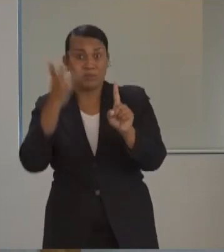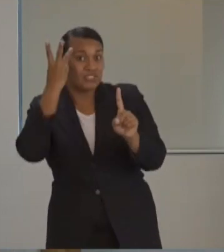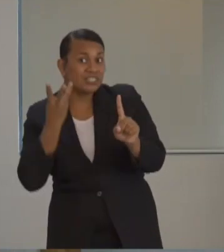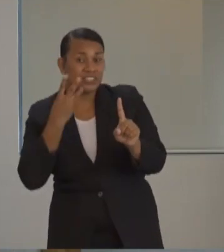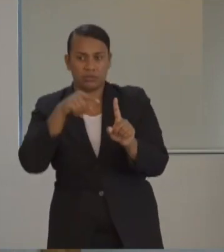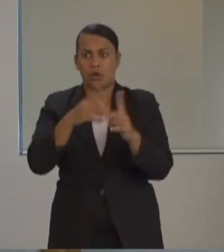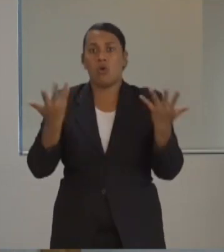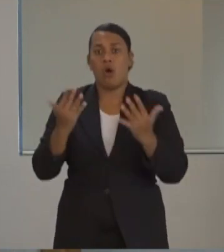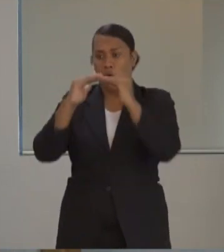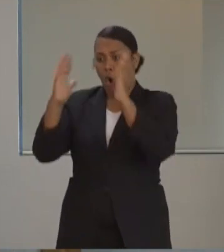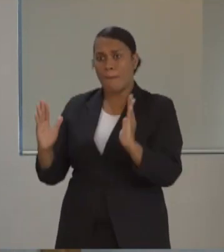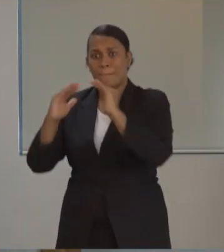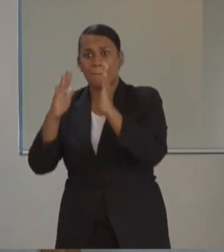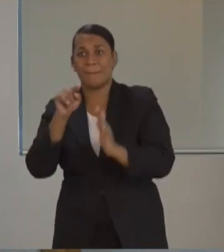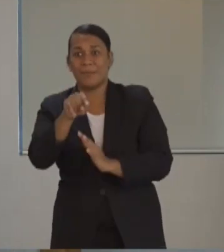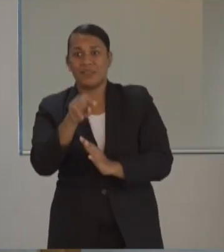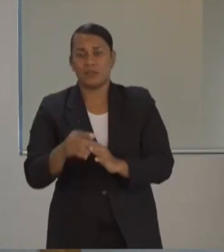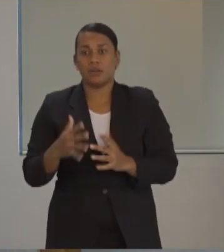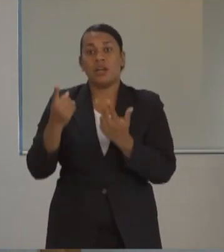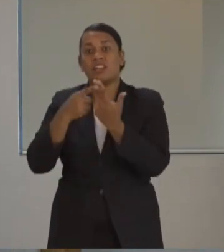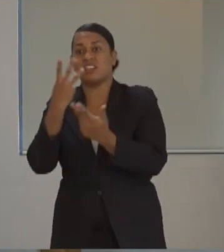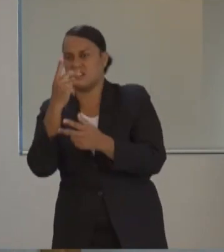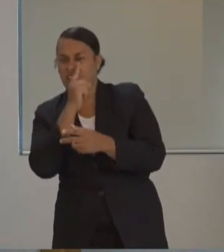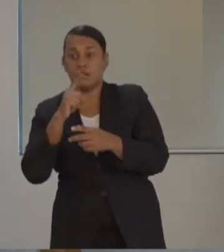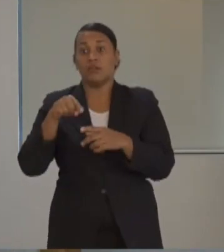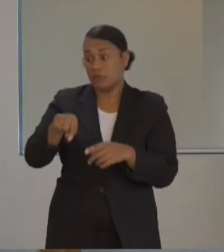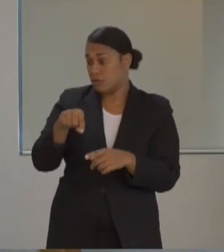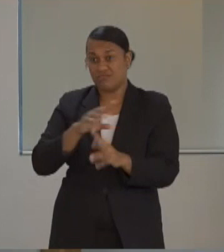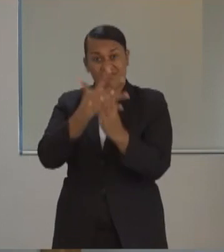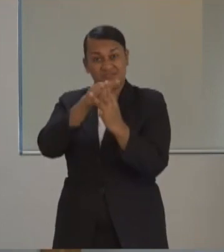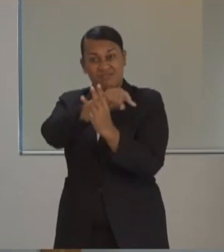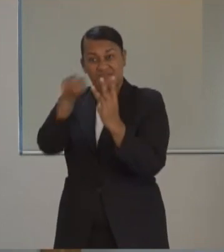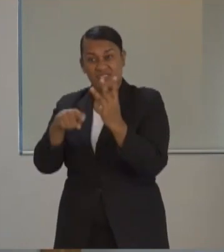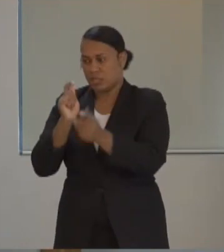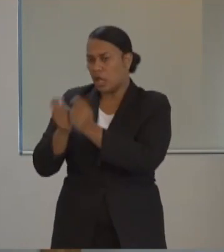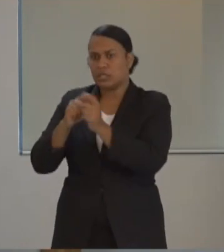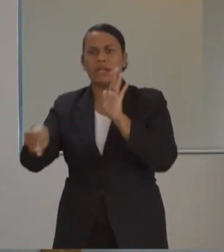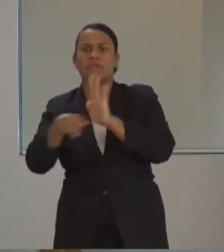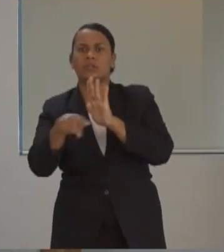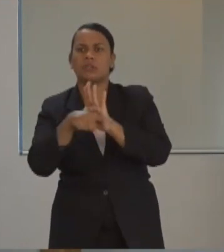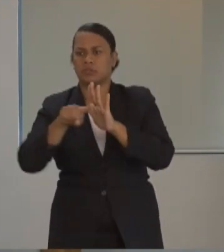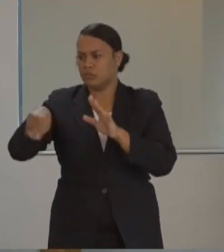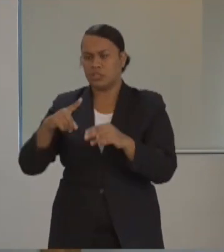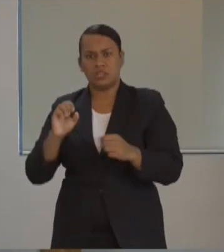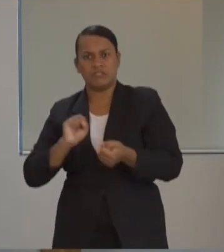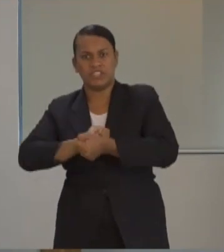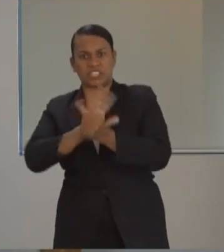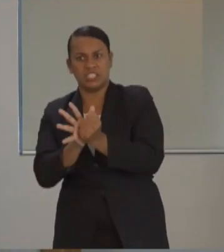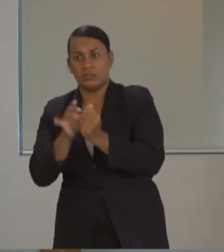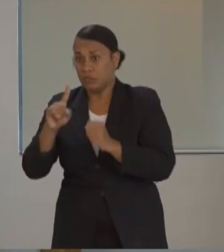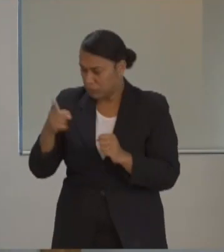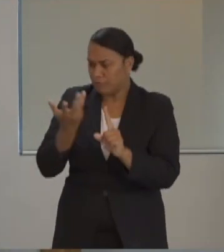All three have tested negative for the virus. Regardless, they've all been placed in isolation.